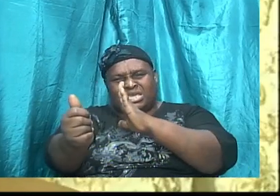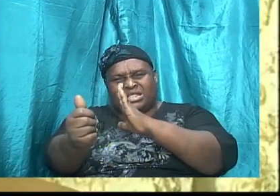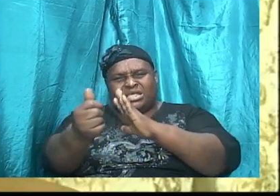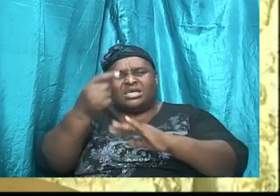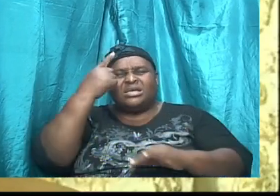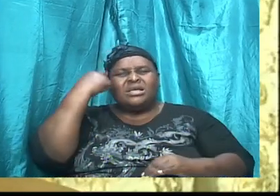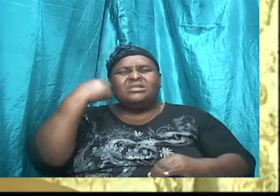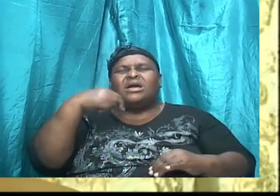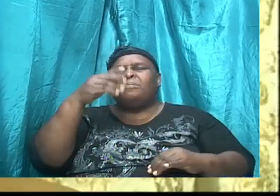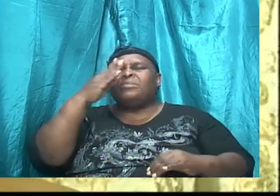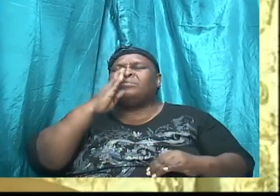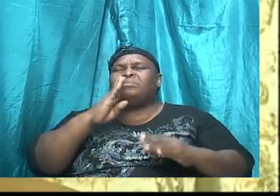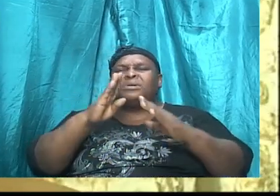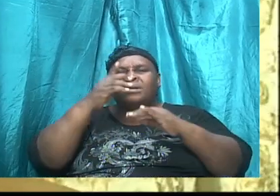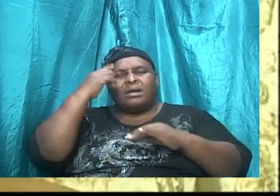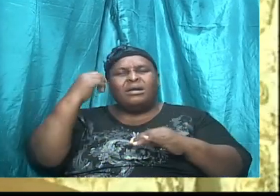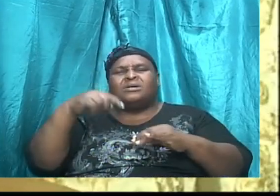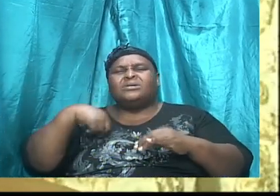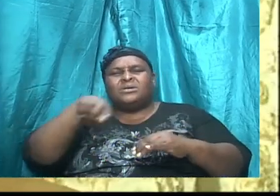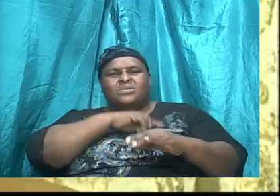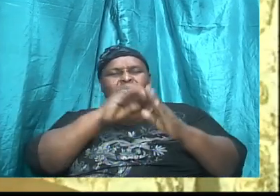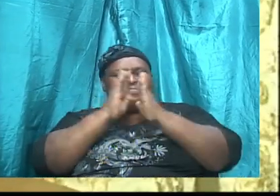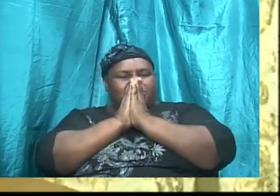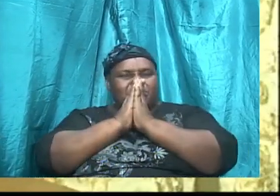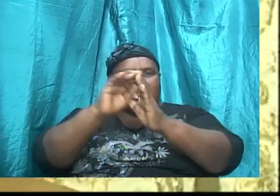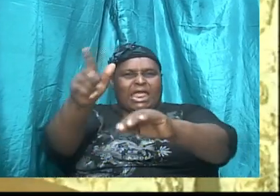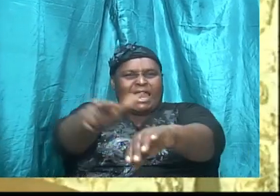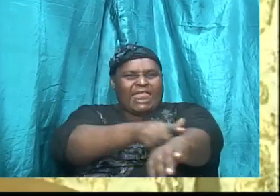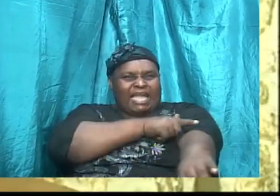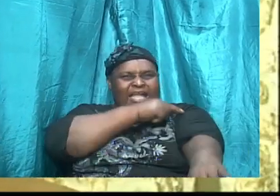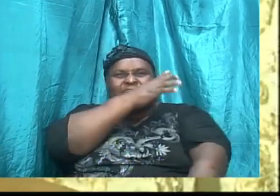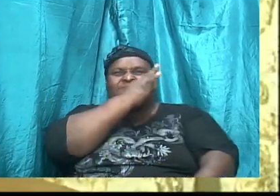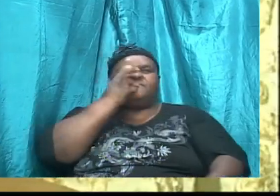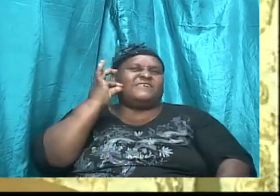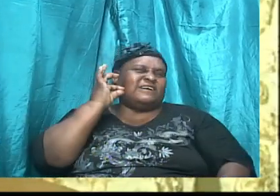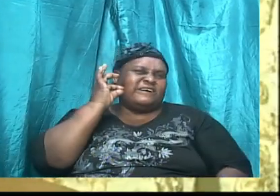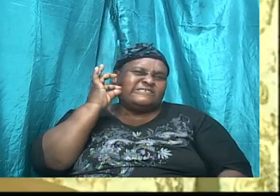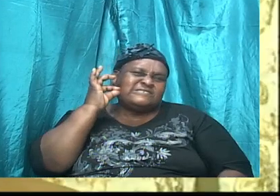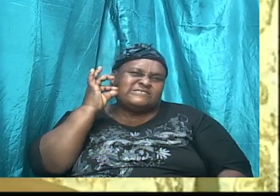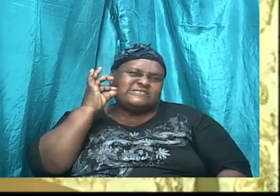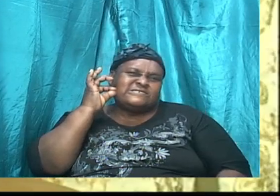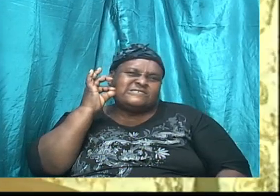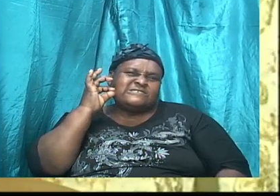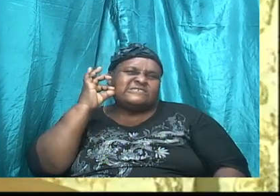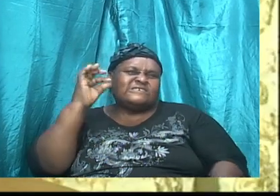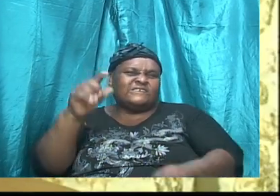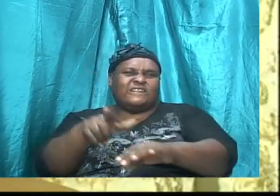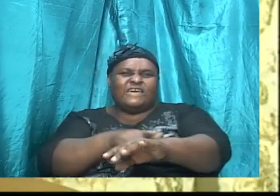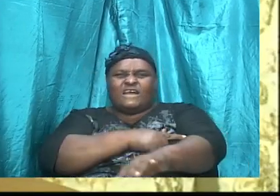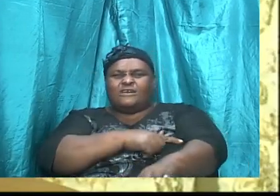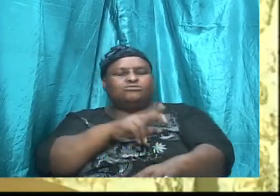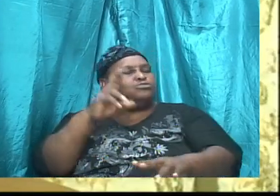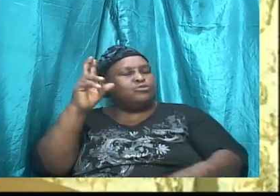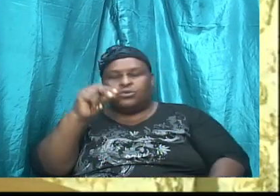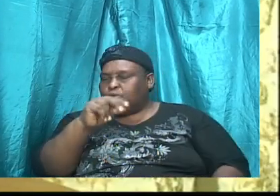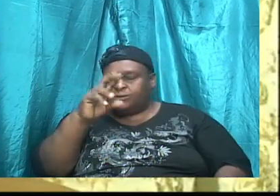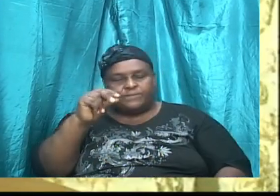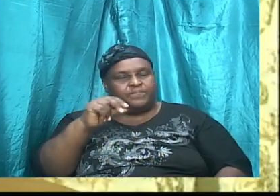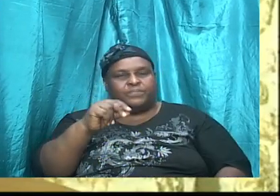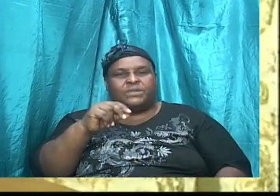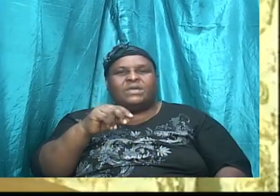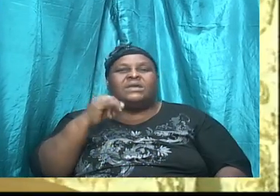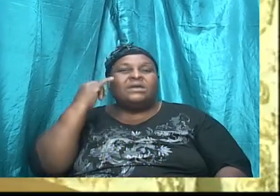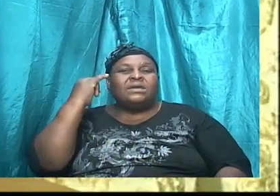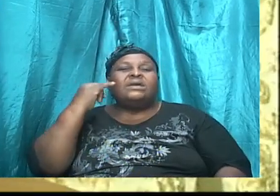because we pray long, it's not because we pray fast, fast long, no, it is